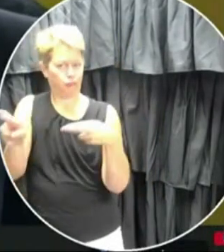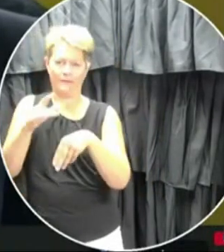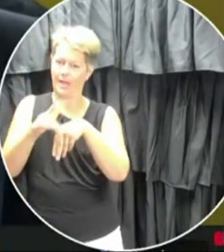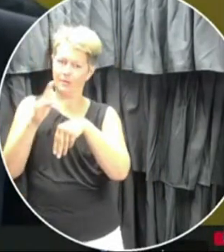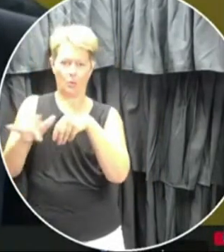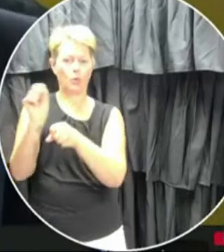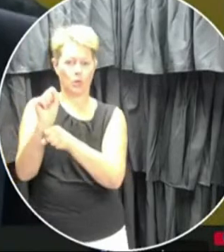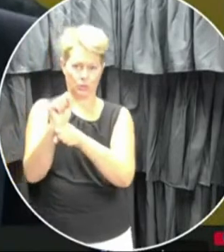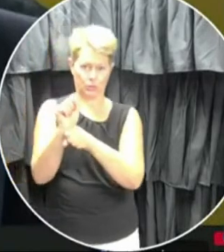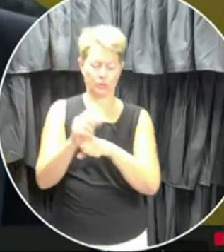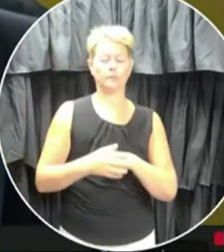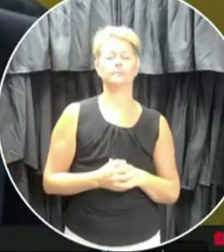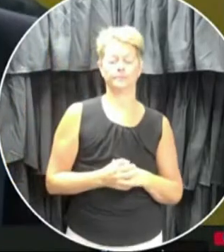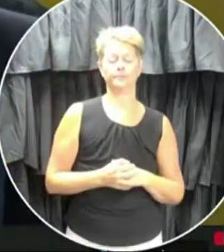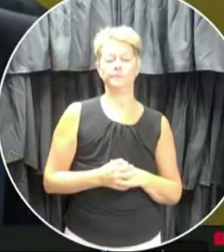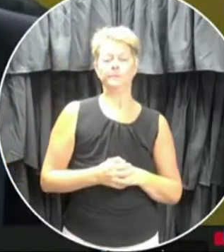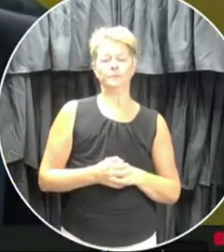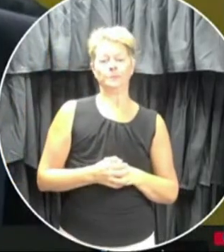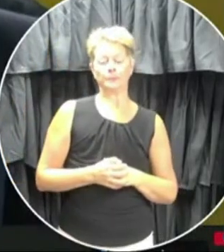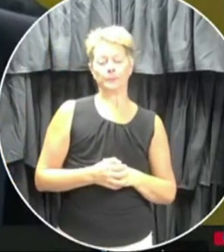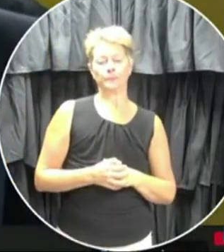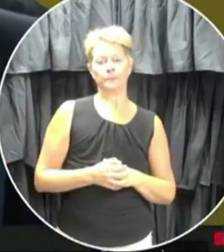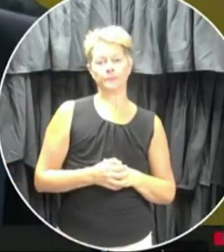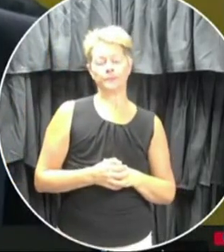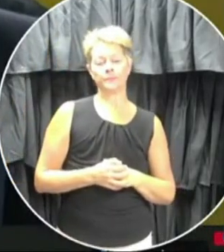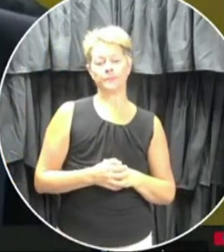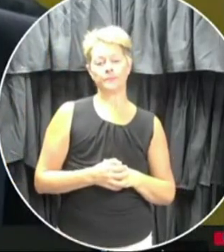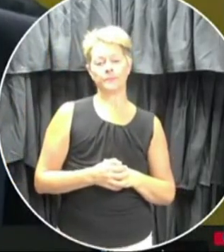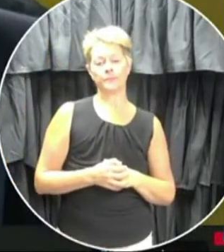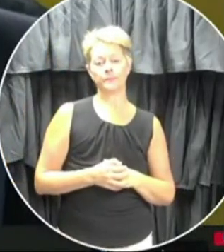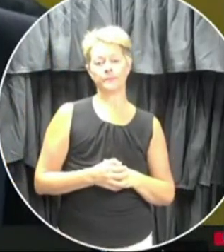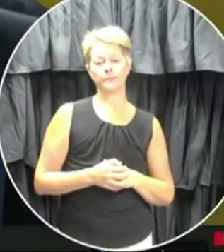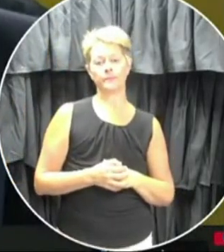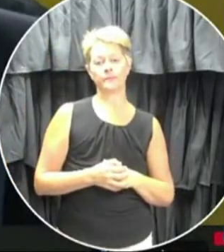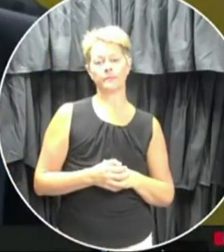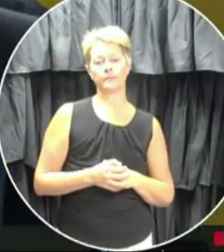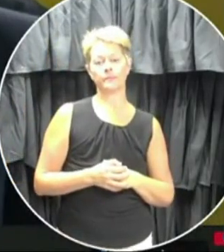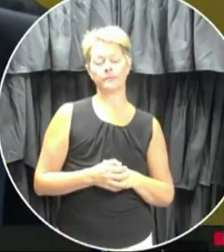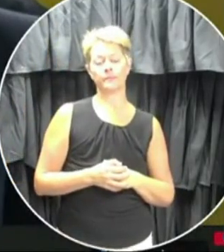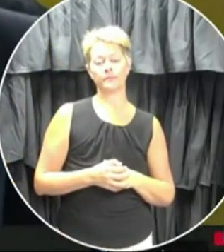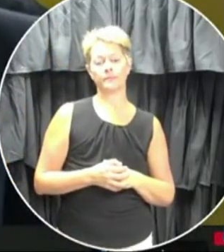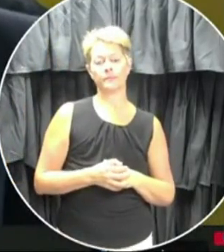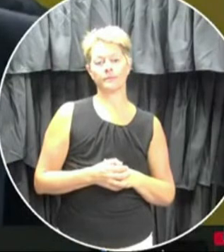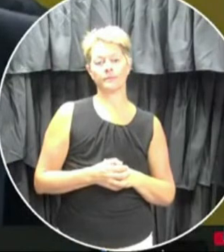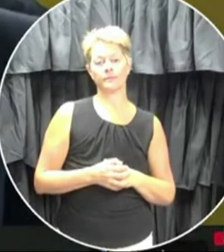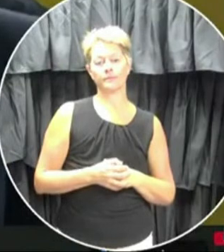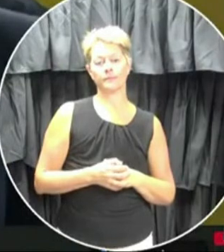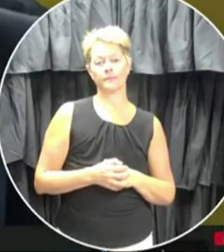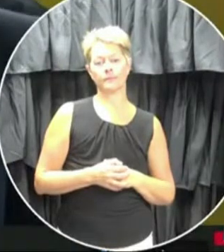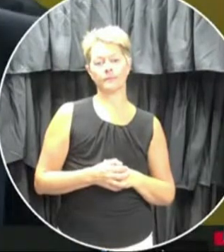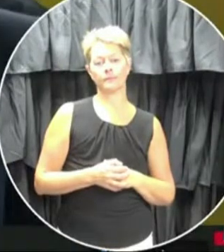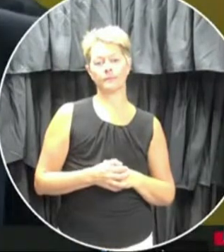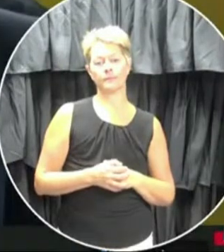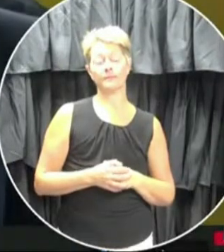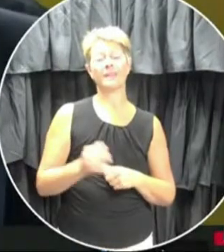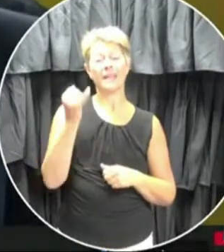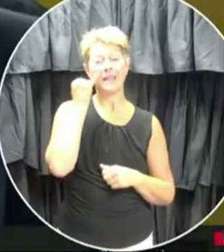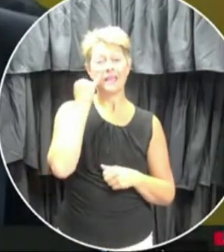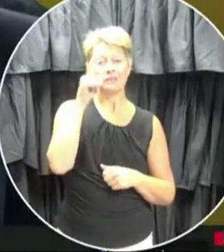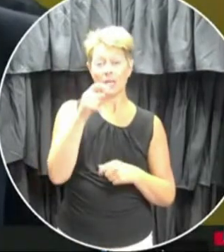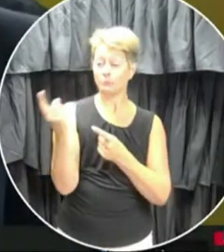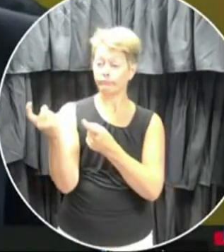high intensity needs, um, and, you know, should we have to go and, and do further recruiting,